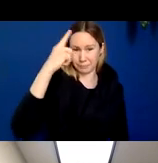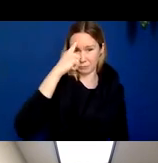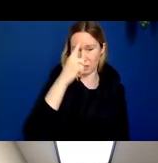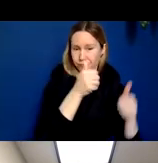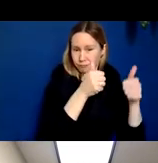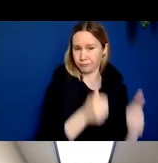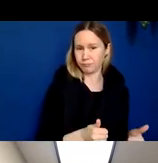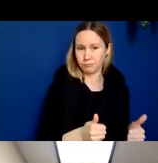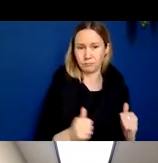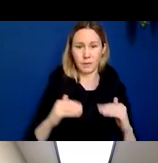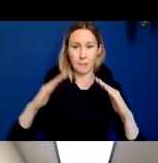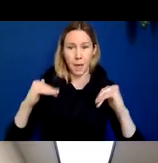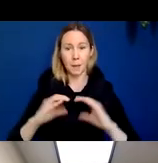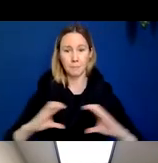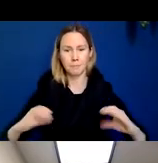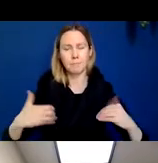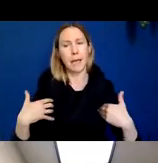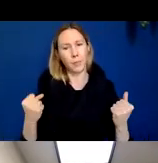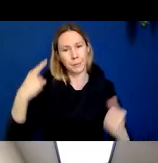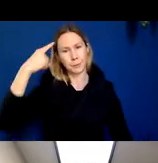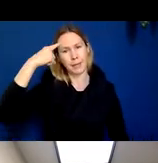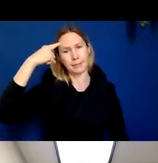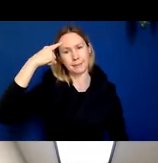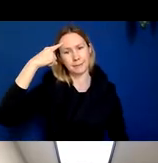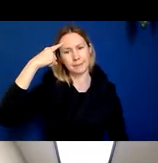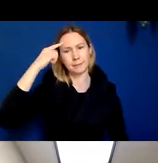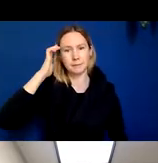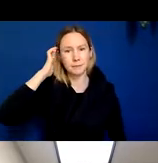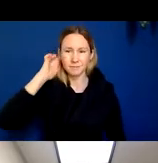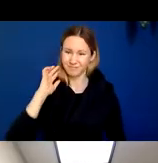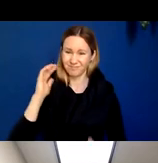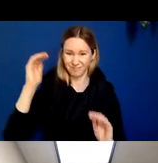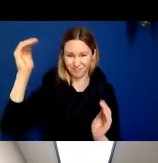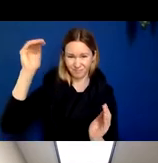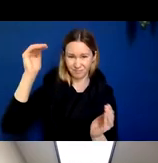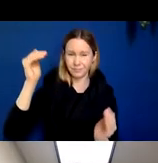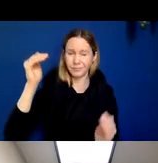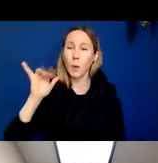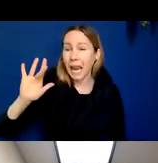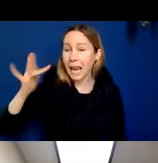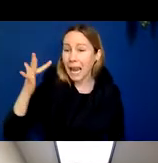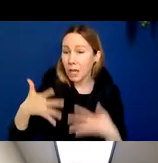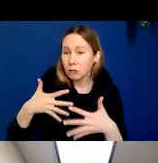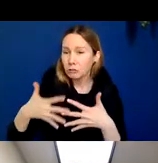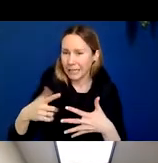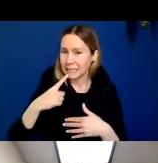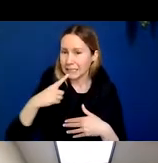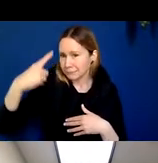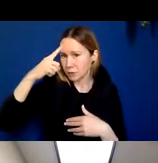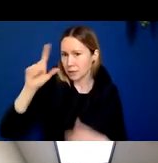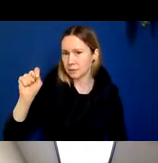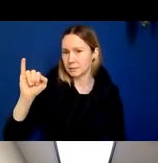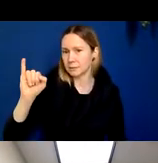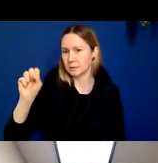row, you see a healthy brain. And keep in mind that light gray is brain tissue. And the idea